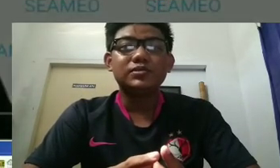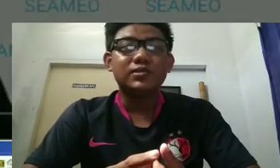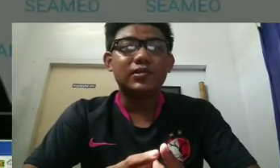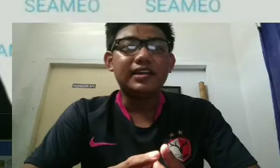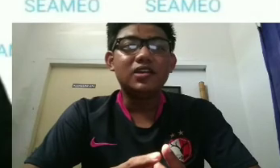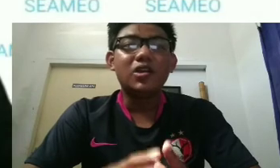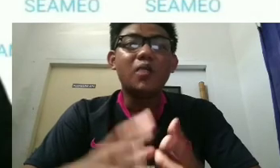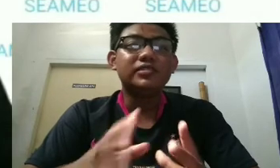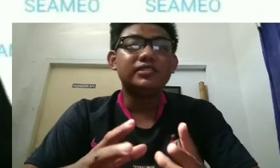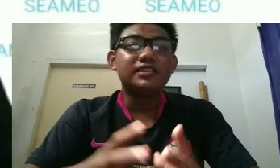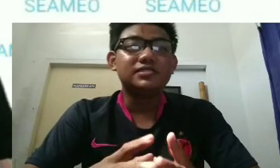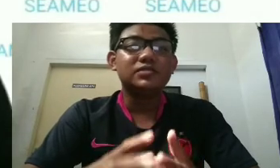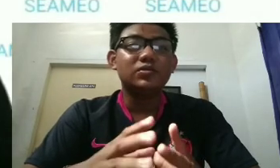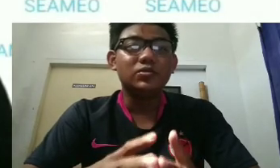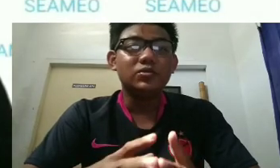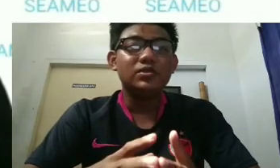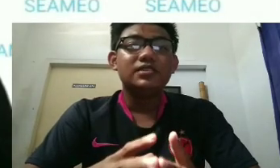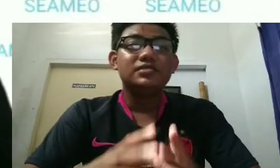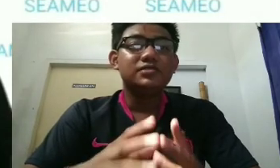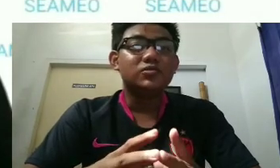untuk sekolah, unitas,